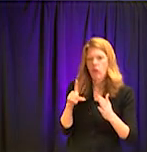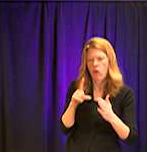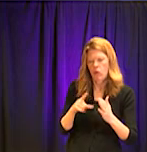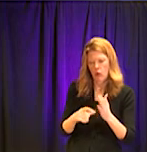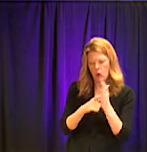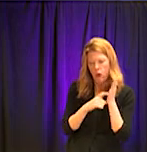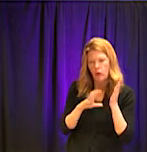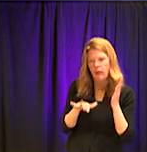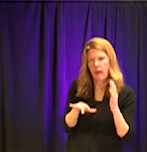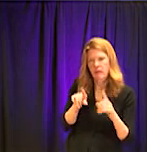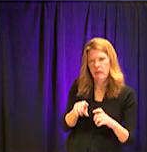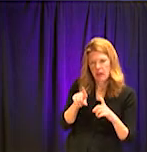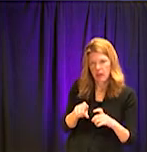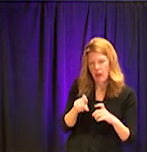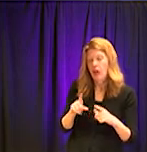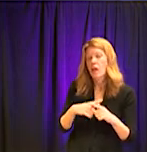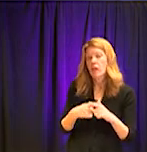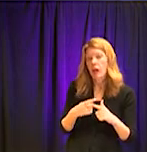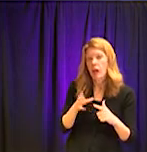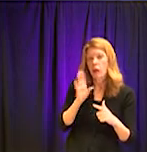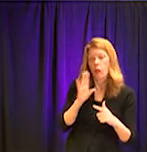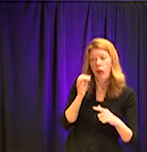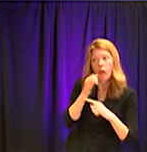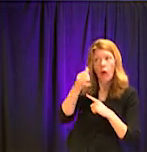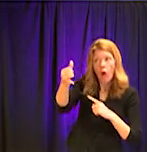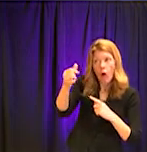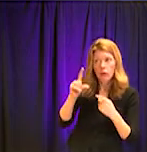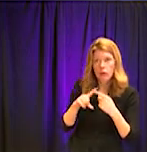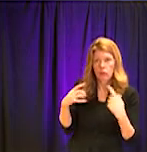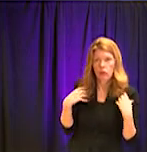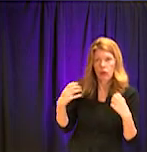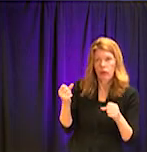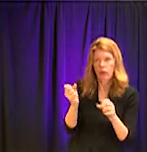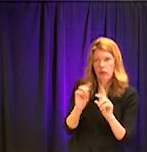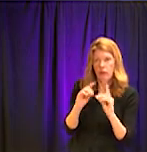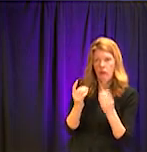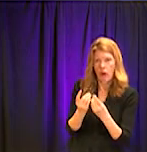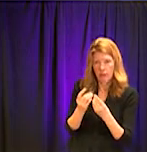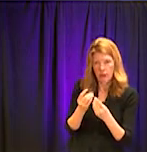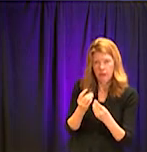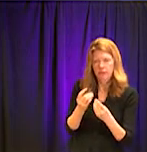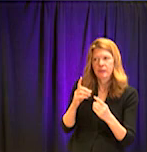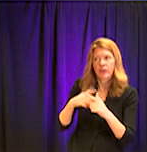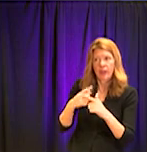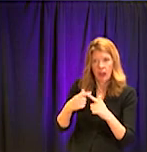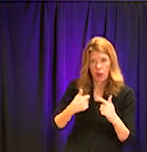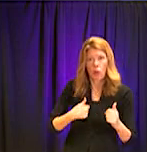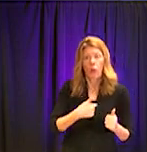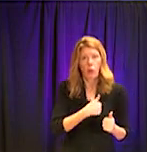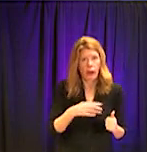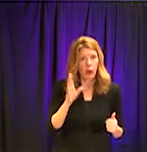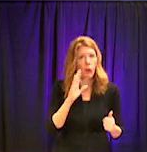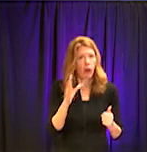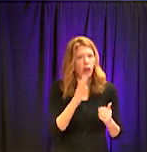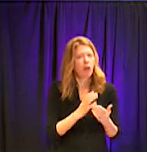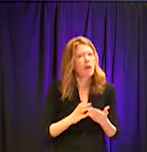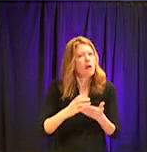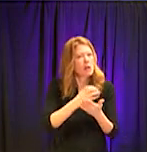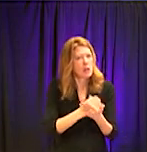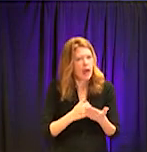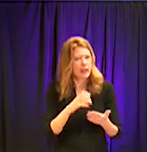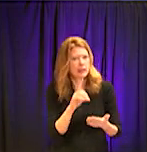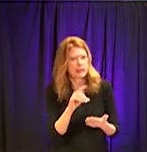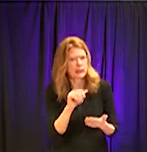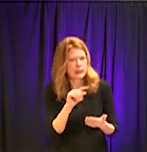testing, they will make a call to the health department. And we will, we will collect the data from that